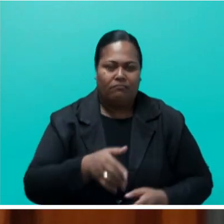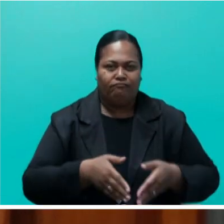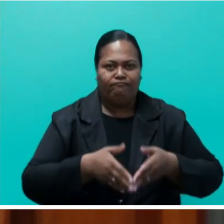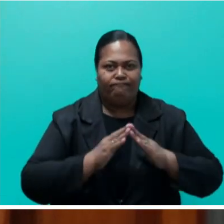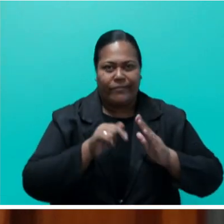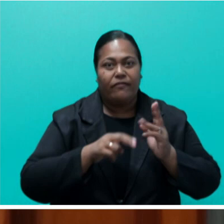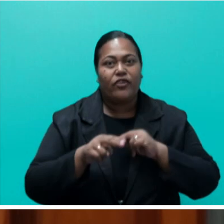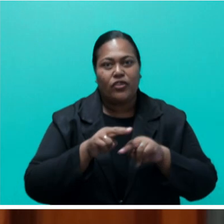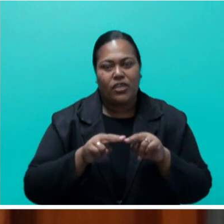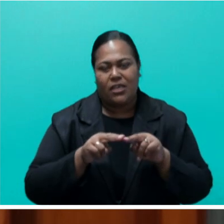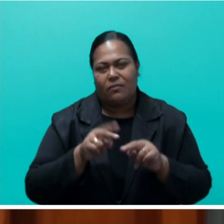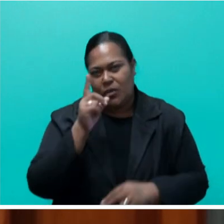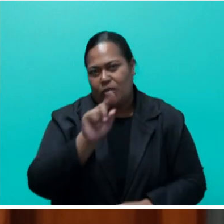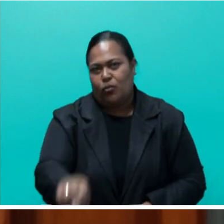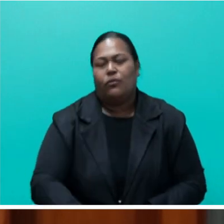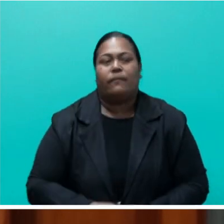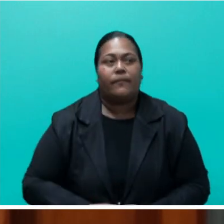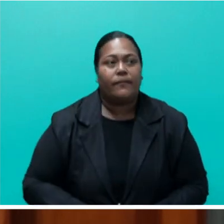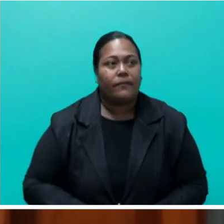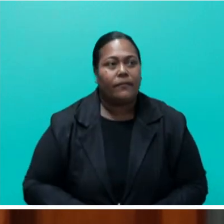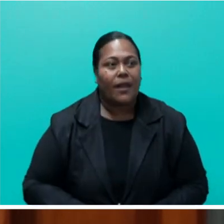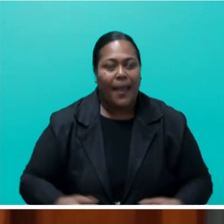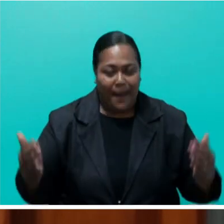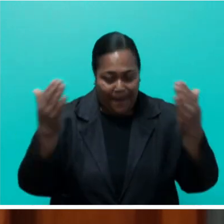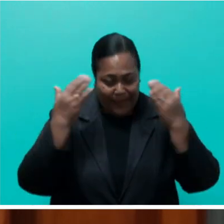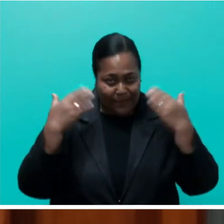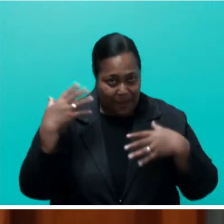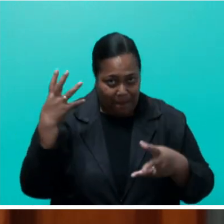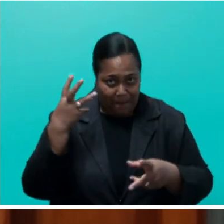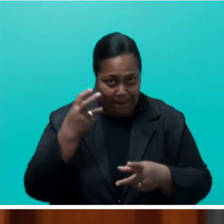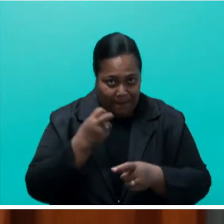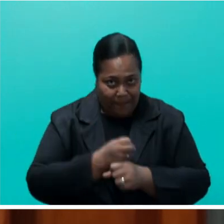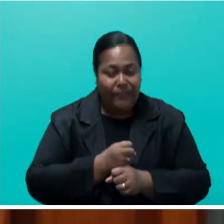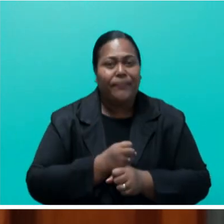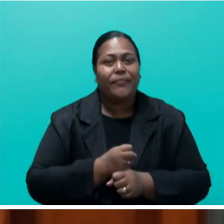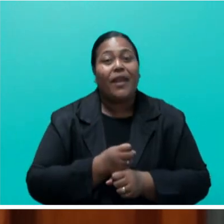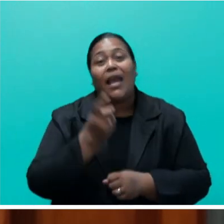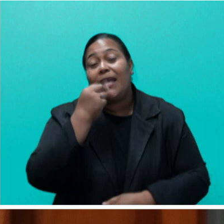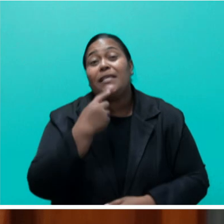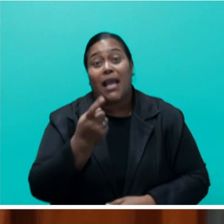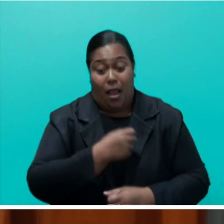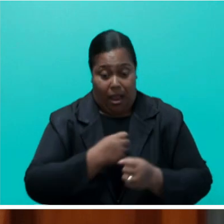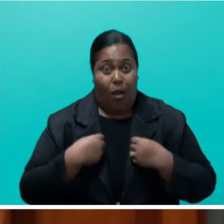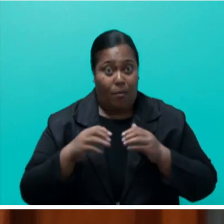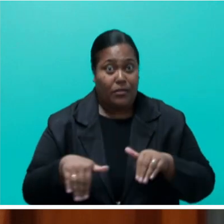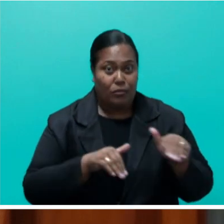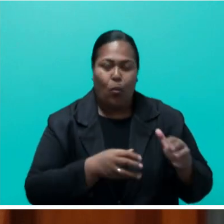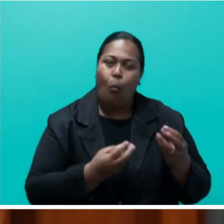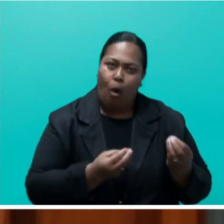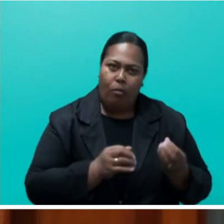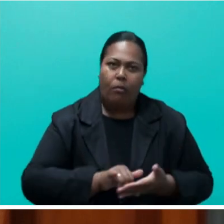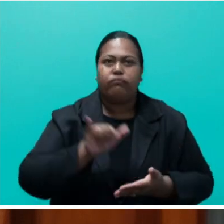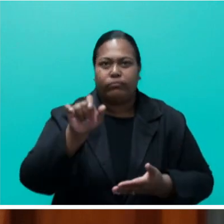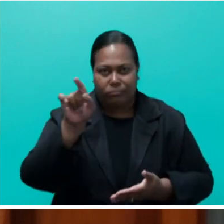that beautiful country. Mr. Speaker, sir, in conclusion, I can say that our participation was worthwhile and a success,